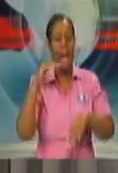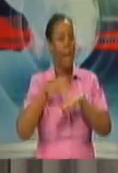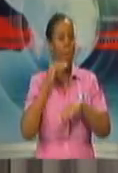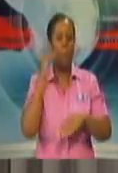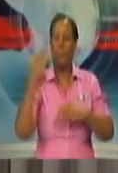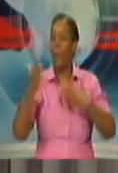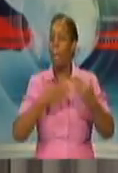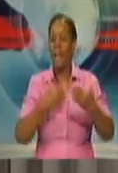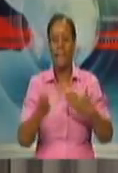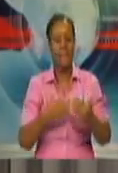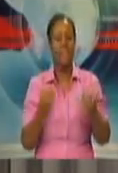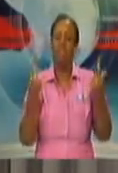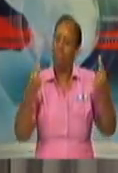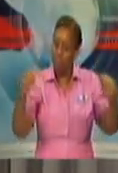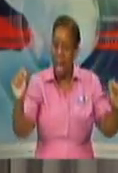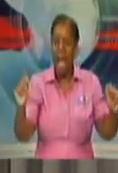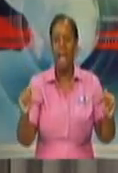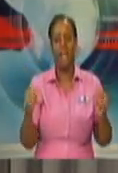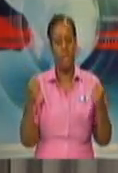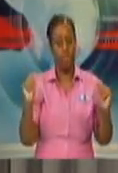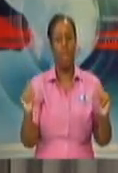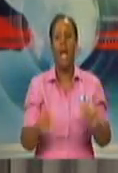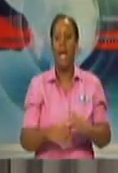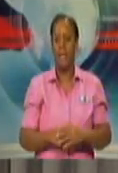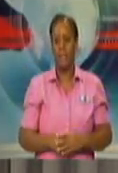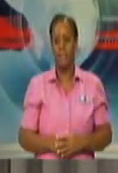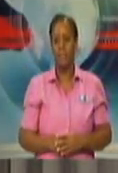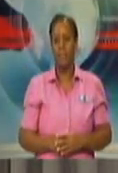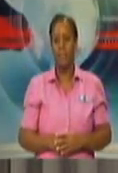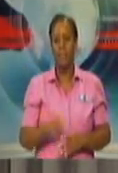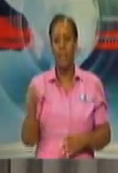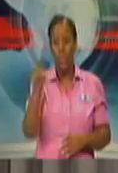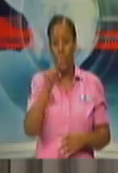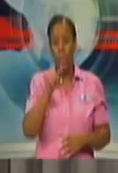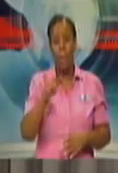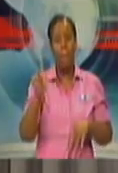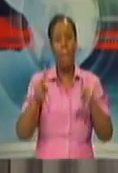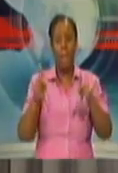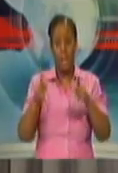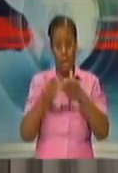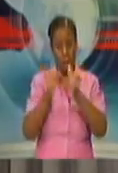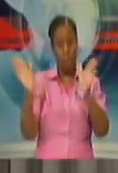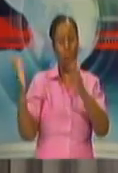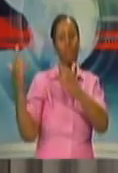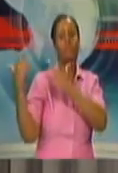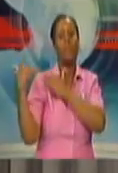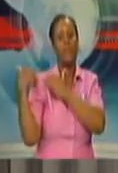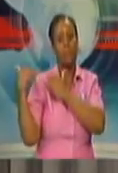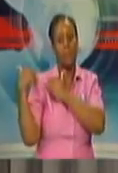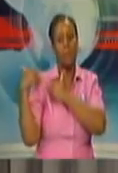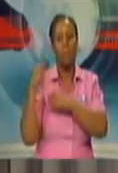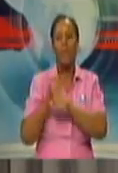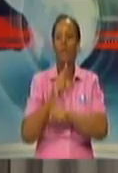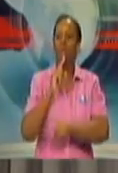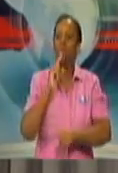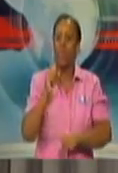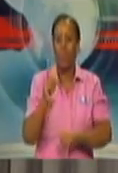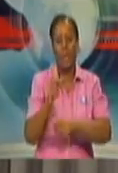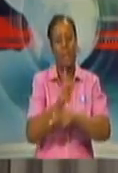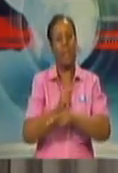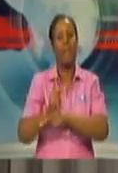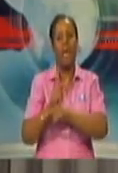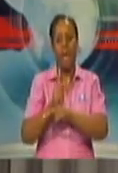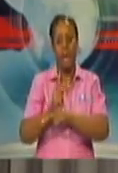food stability, yes, we have it. But you have a responsibility, the consumer, to ensure that you contribute to the country's food